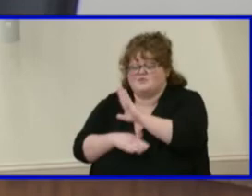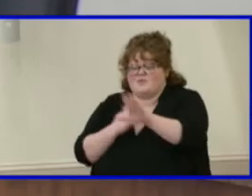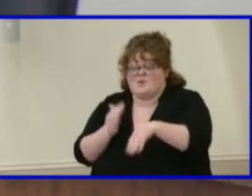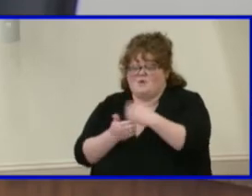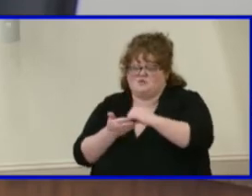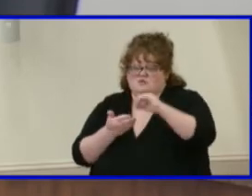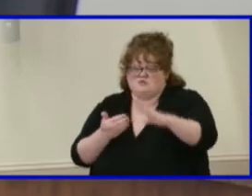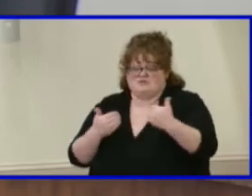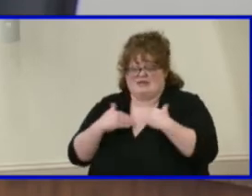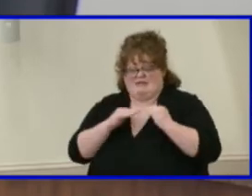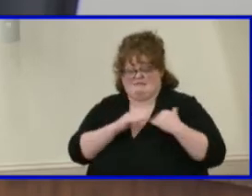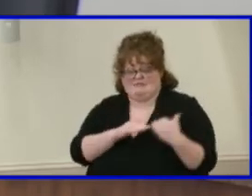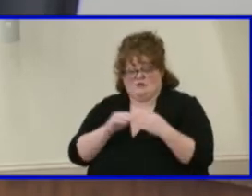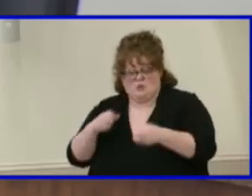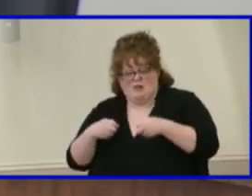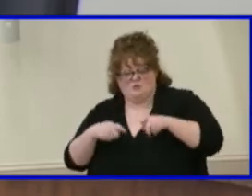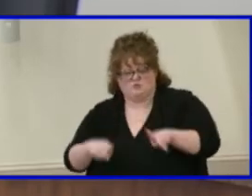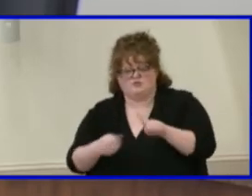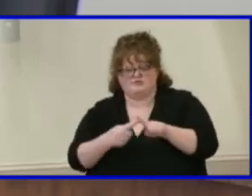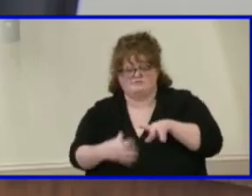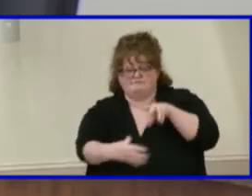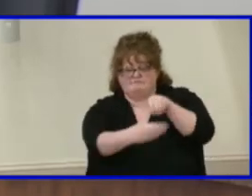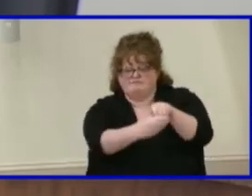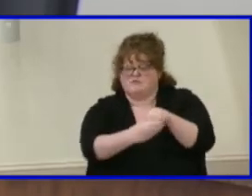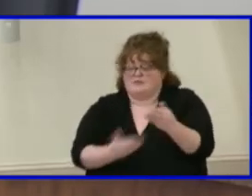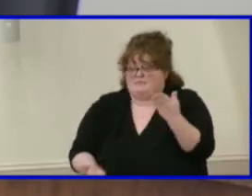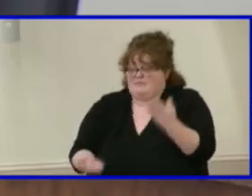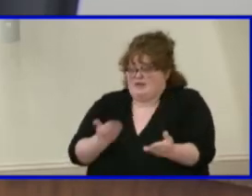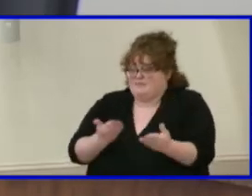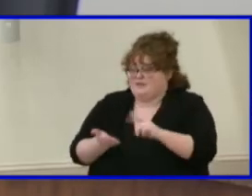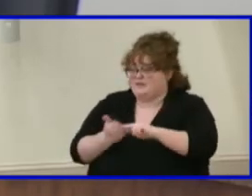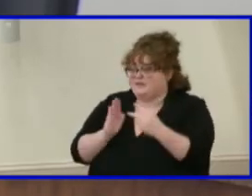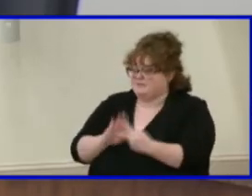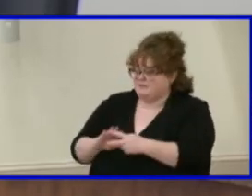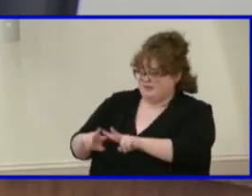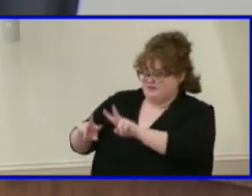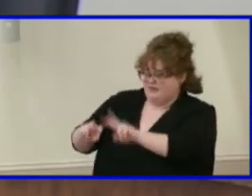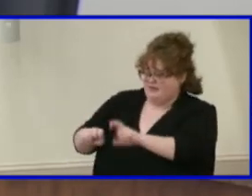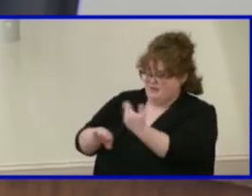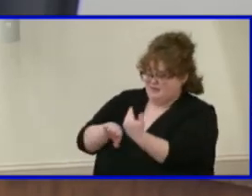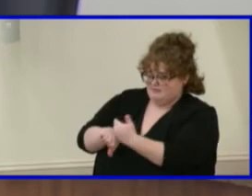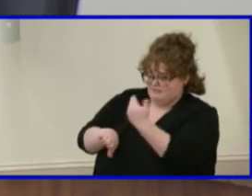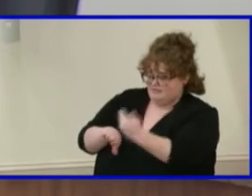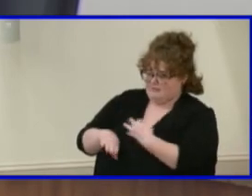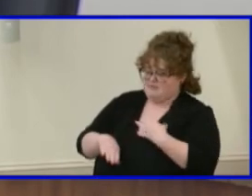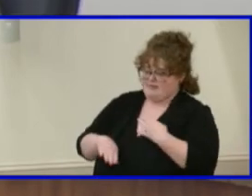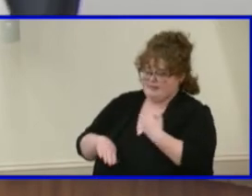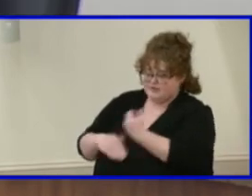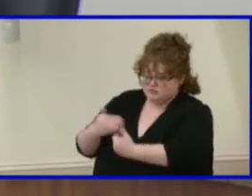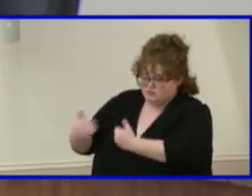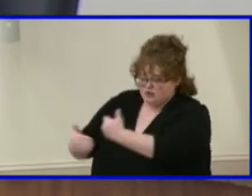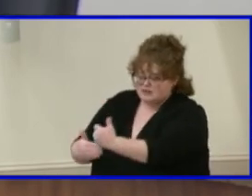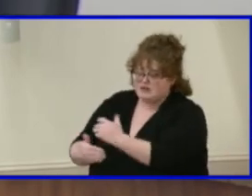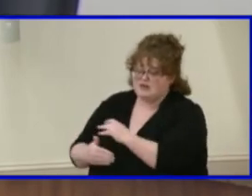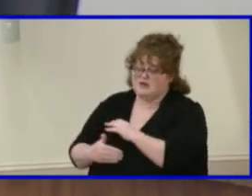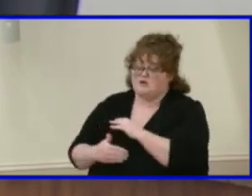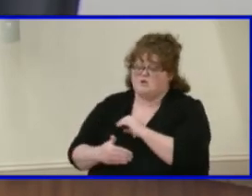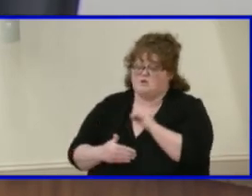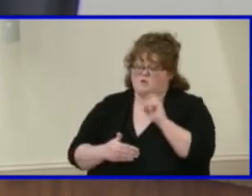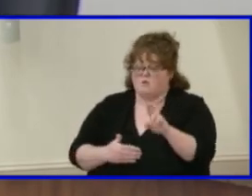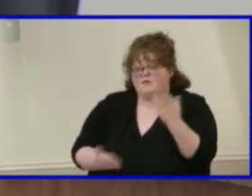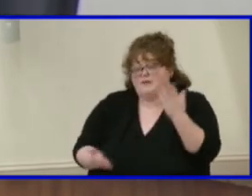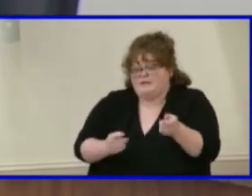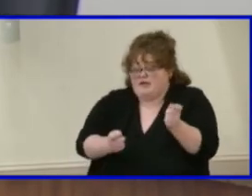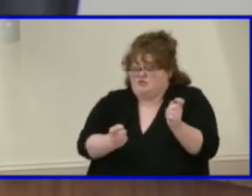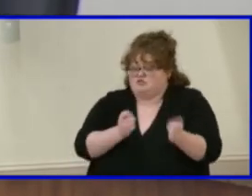review of those application processes, as well as any, uh, criteria that may be needed, uh, that could